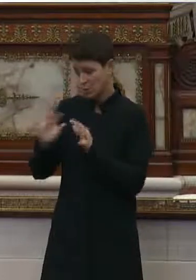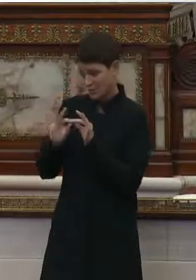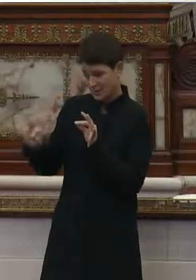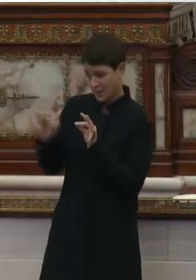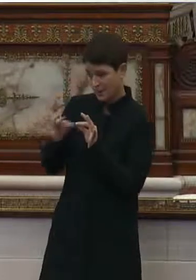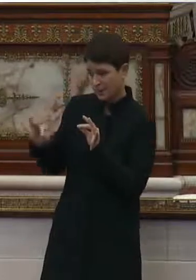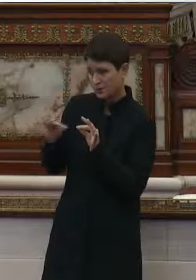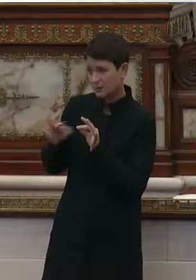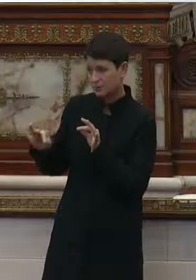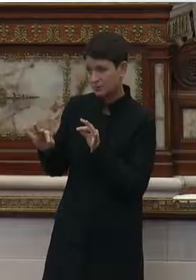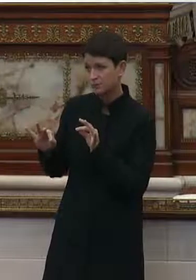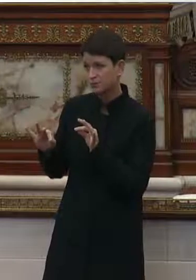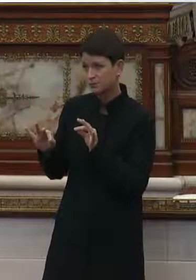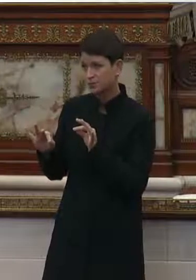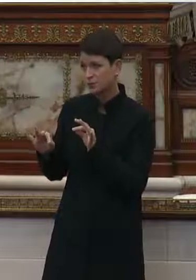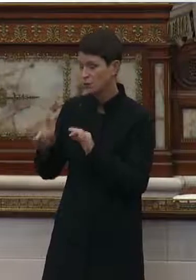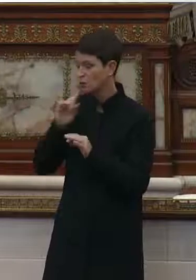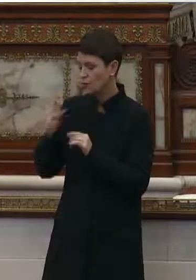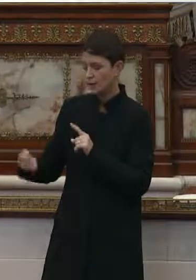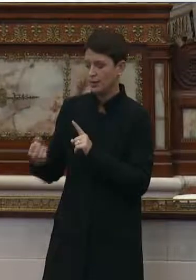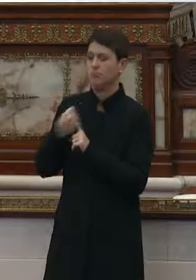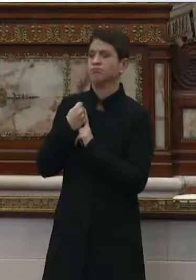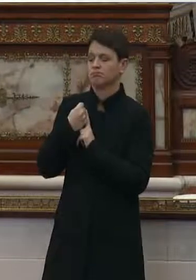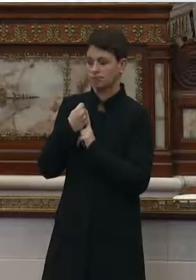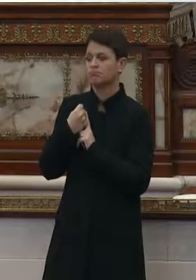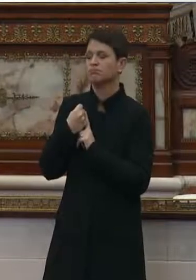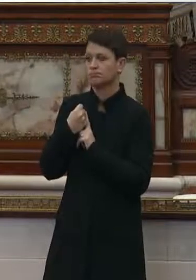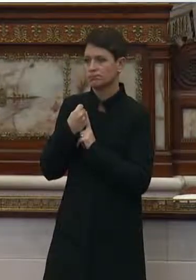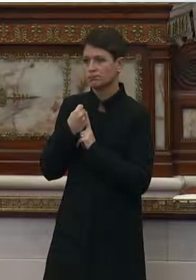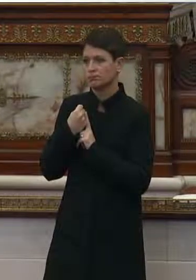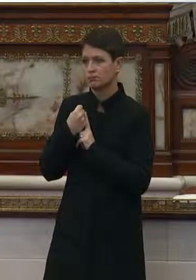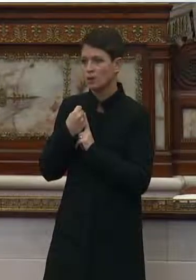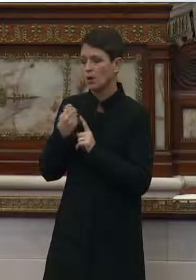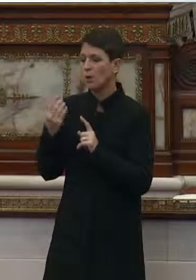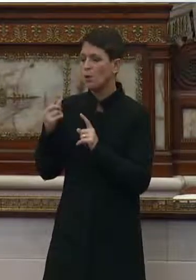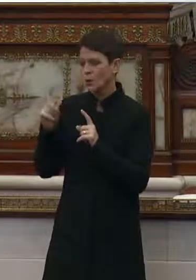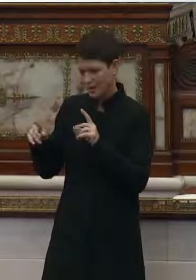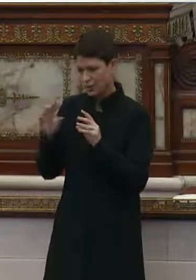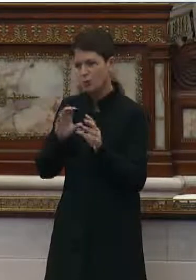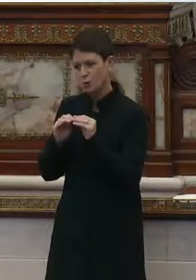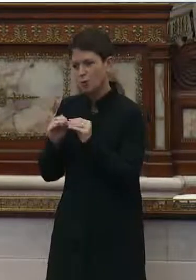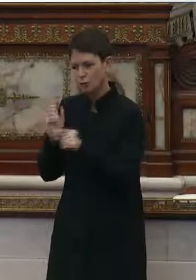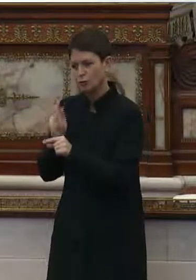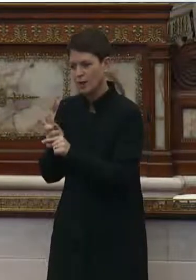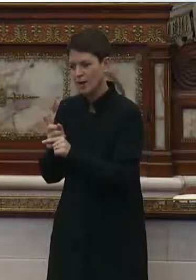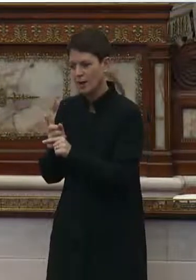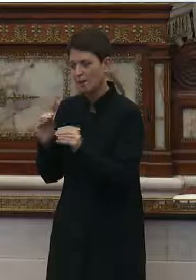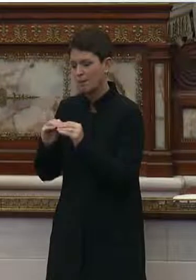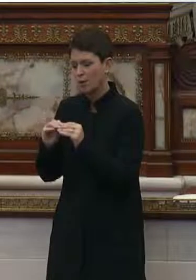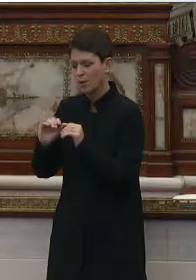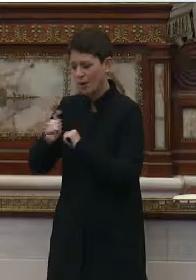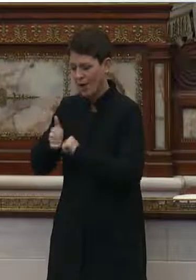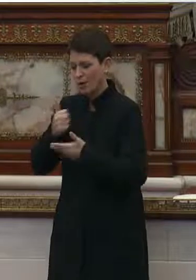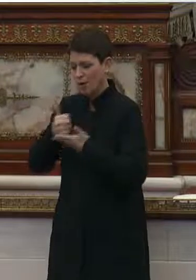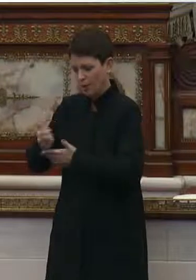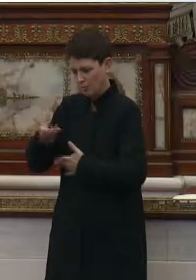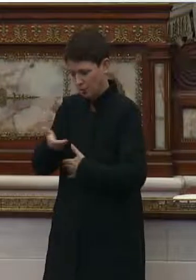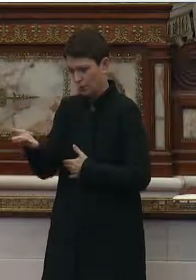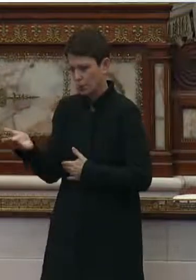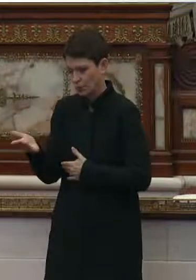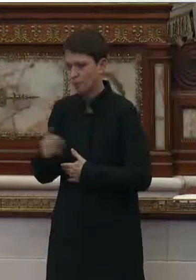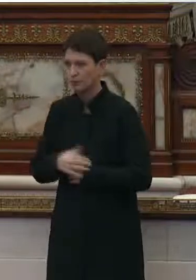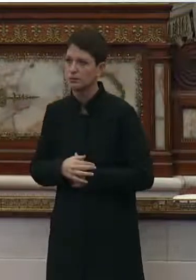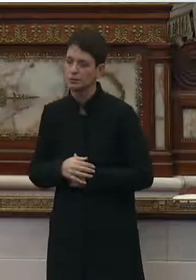really hits at home, which is what more needs to be done, and what more can we do to be helpful to you?